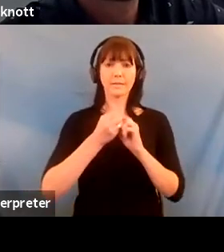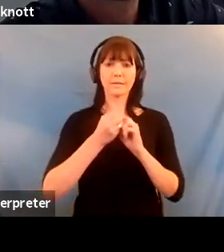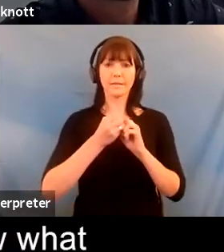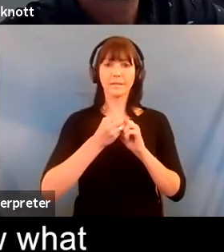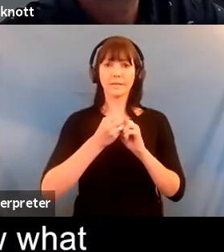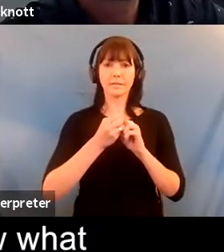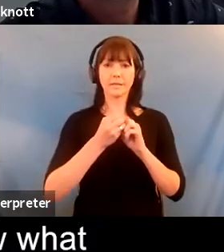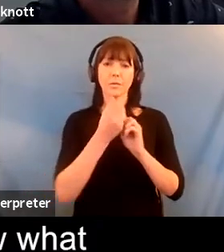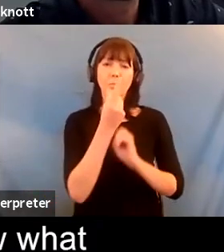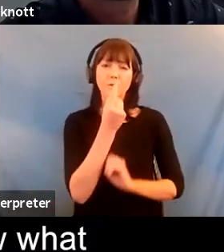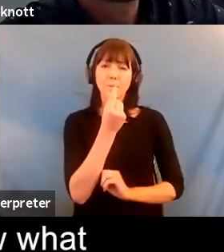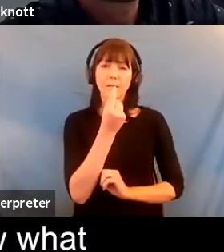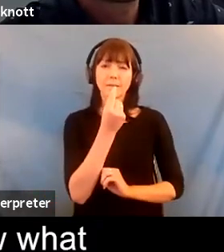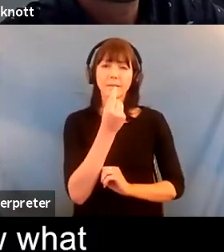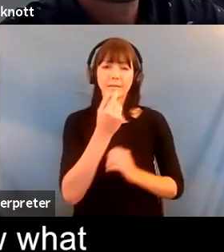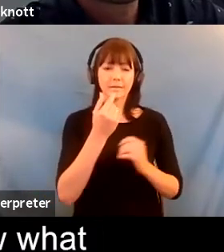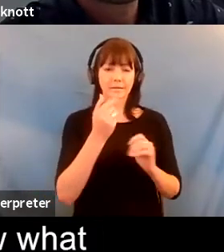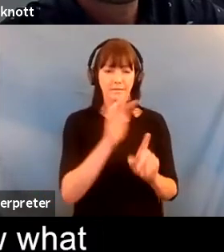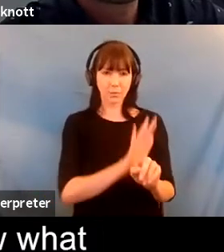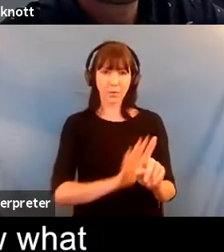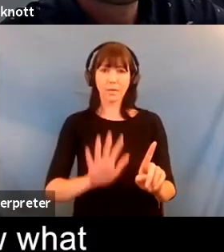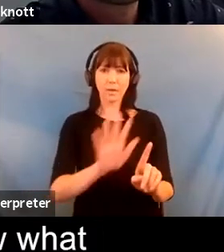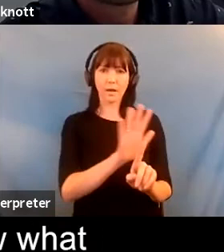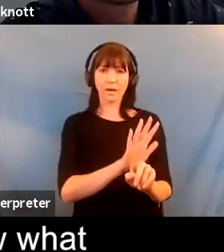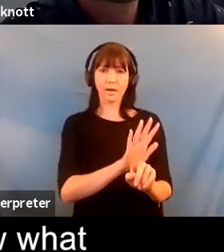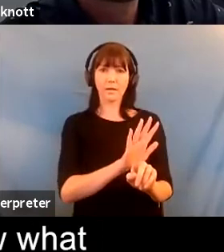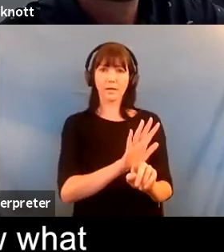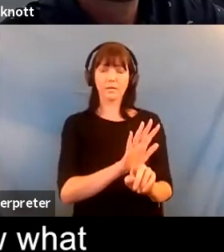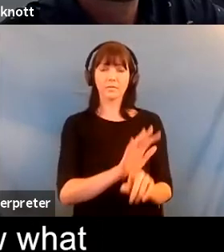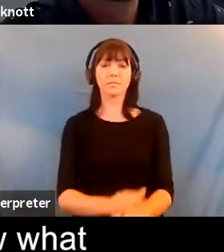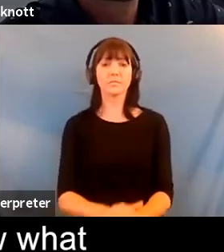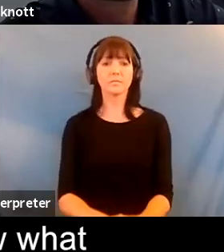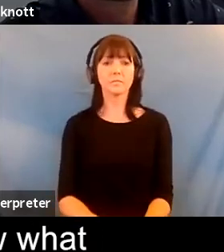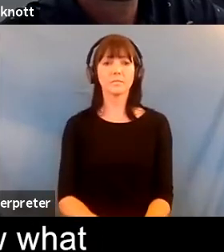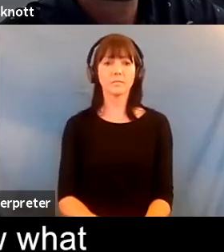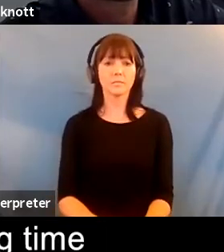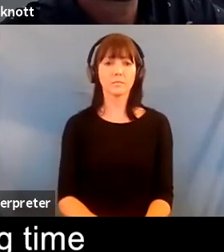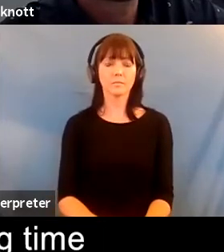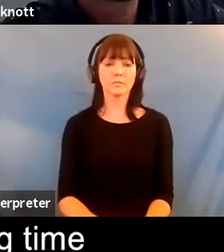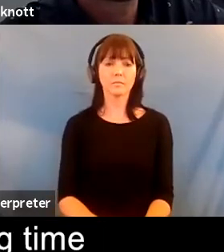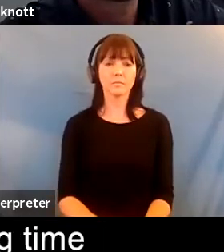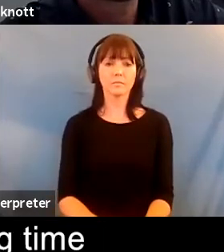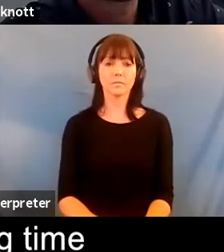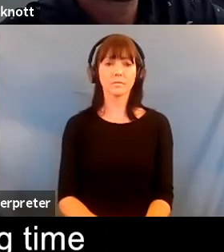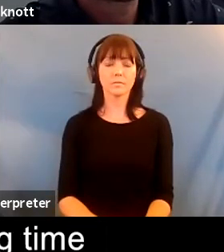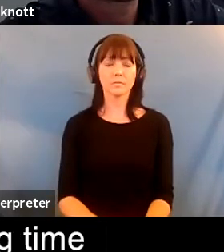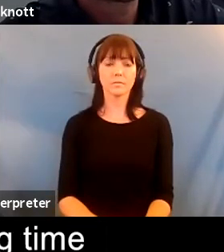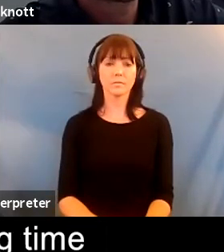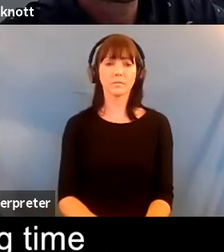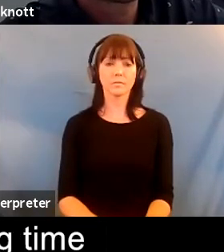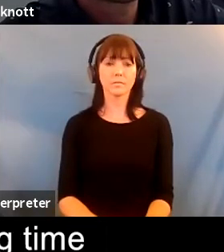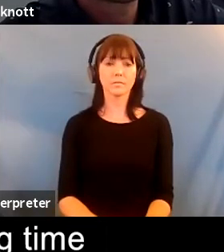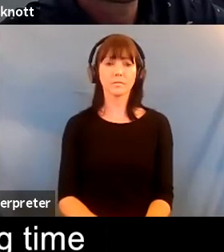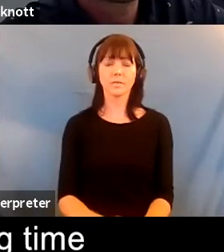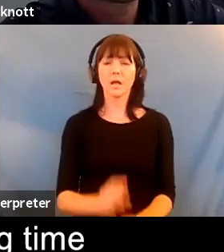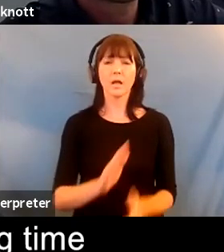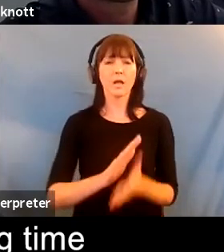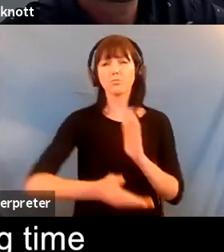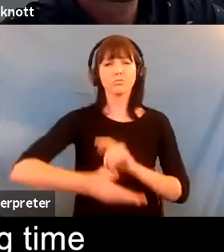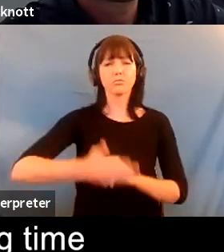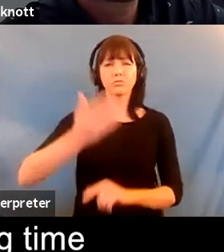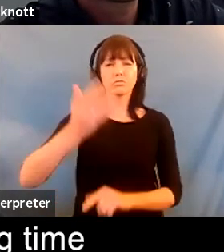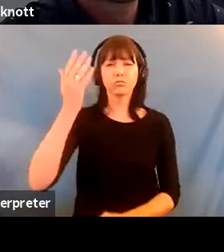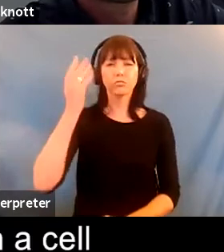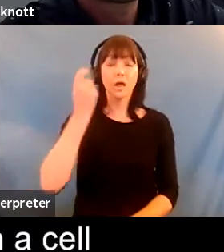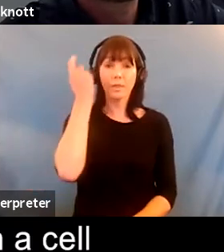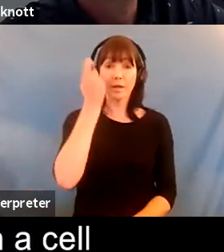and i think um you know i don't know what this says about me but but somewhere in the back of my kind of mind a long time ago i was thinking of the